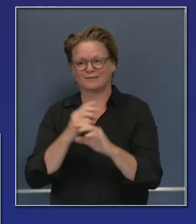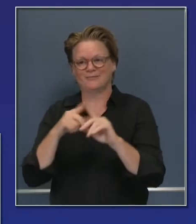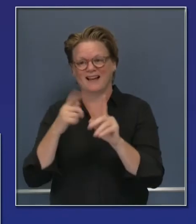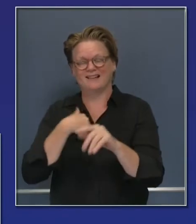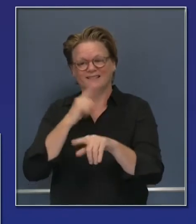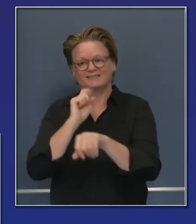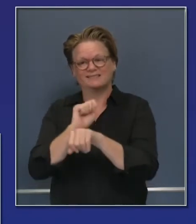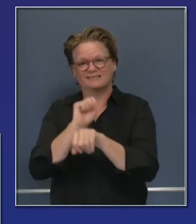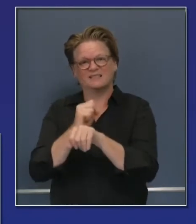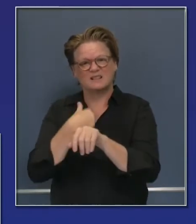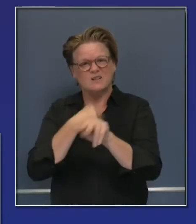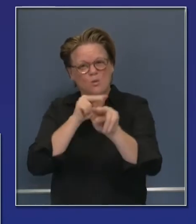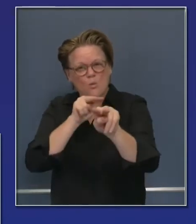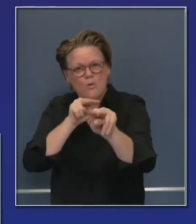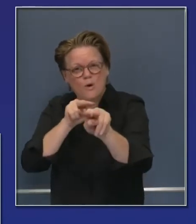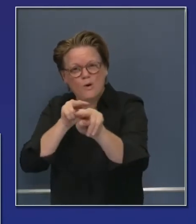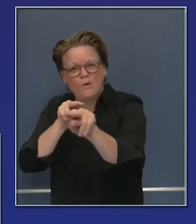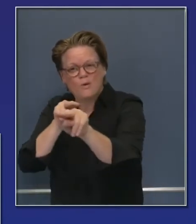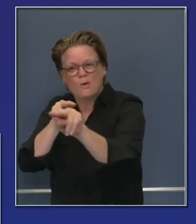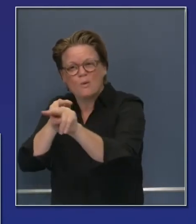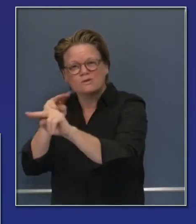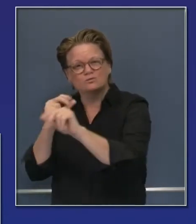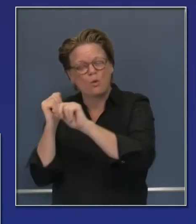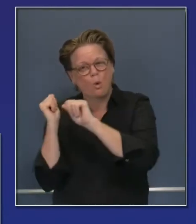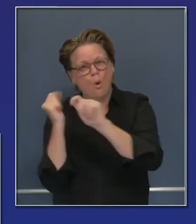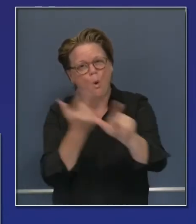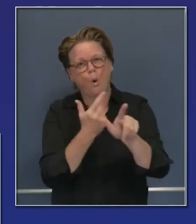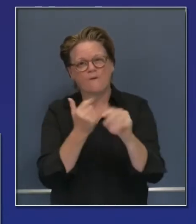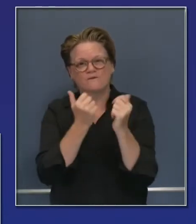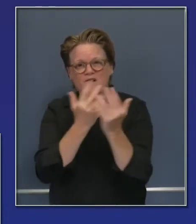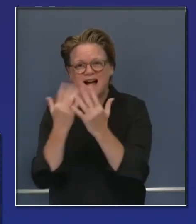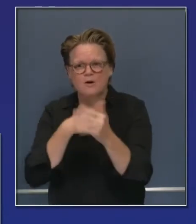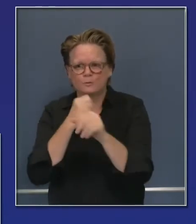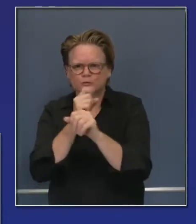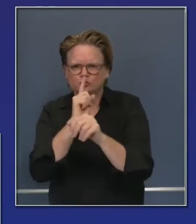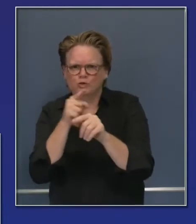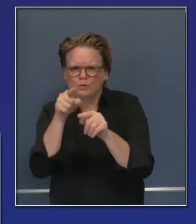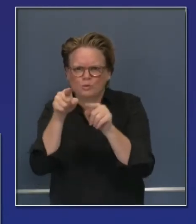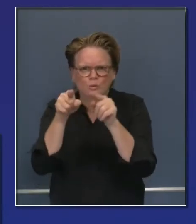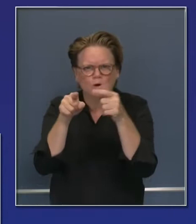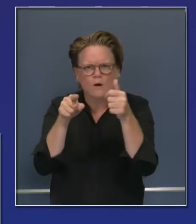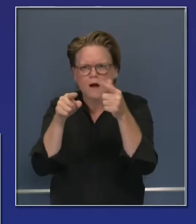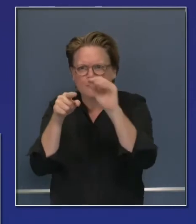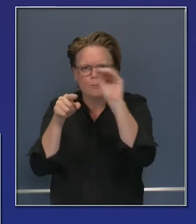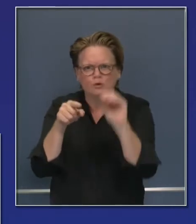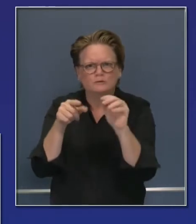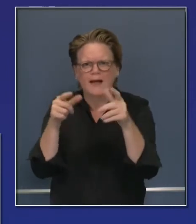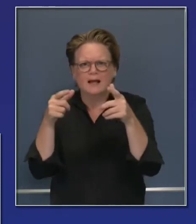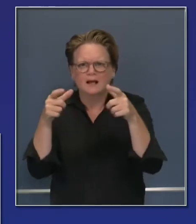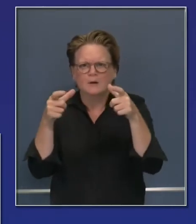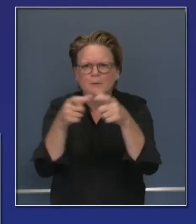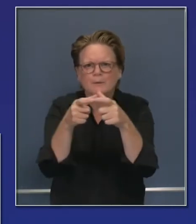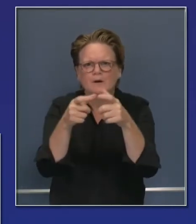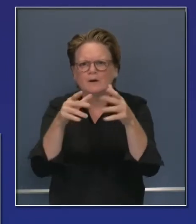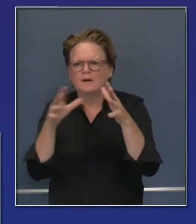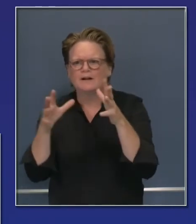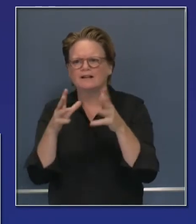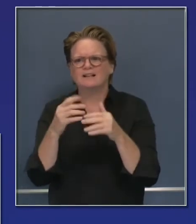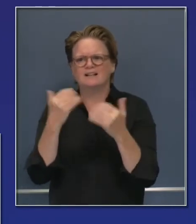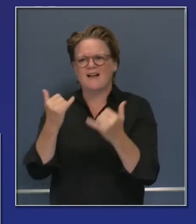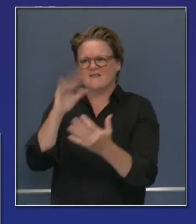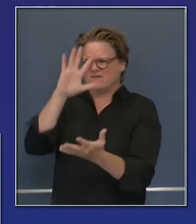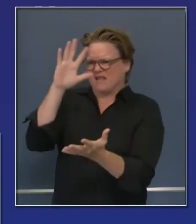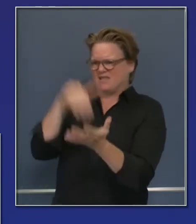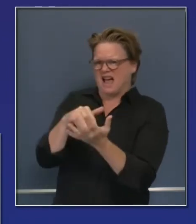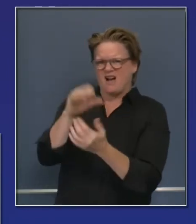socialize this more publicly with you. 0% contained on Monday, 5,000 acres. It's grown, tripled in size,